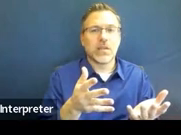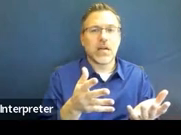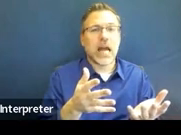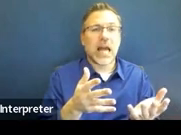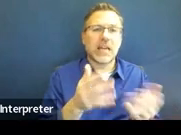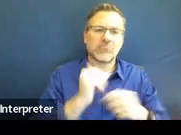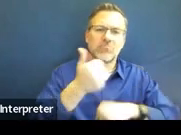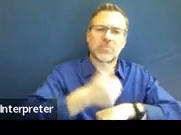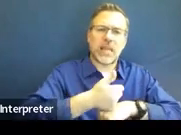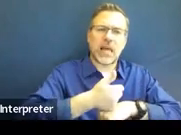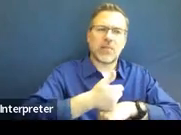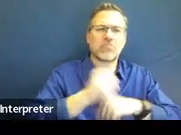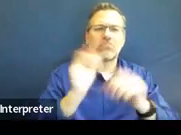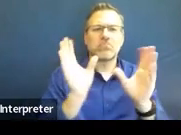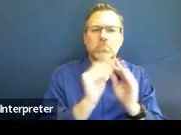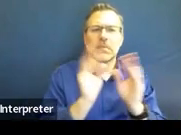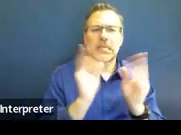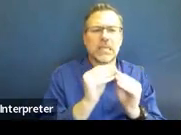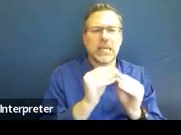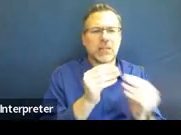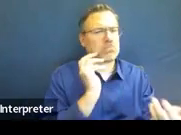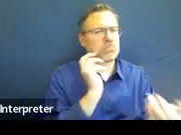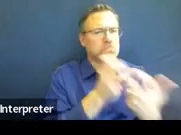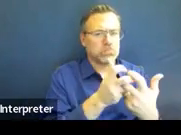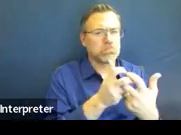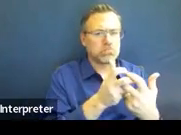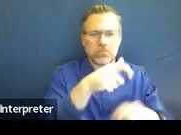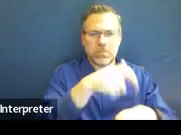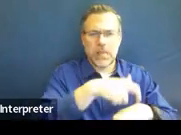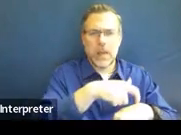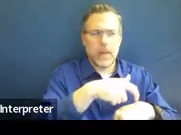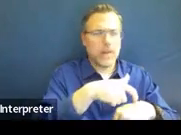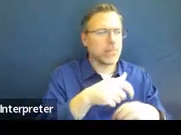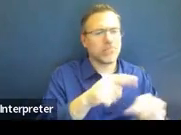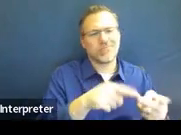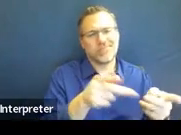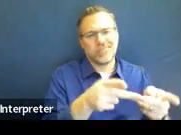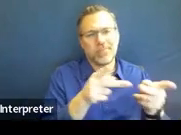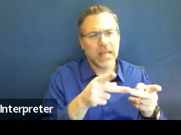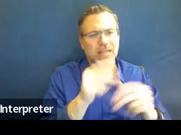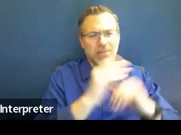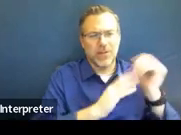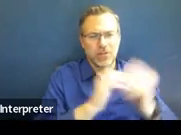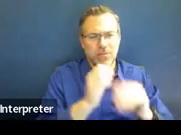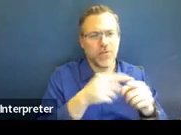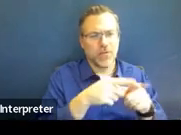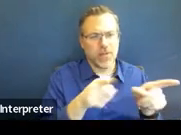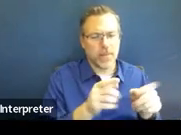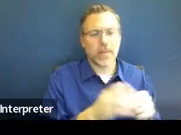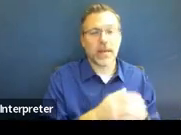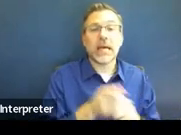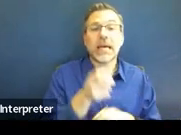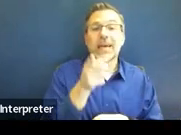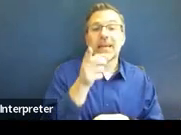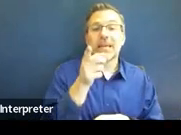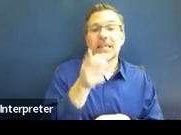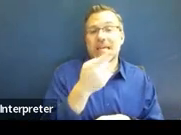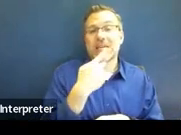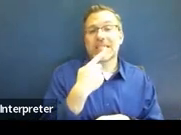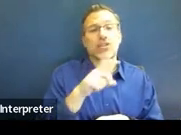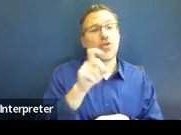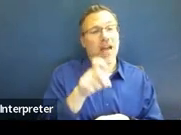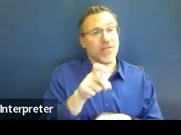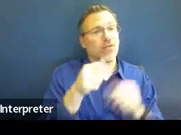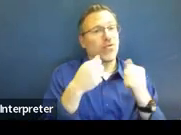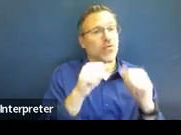mutually agreed upon time and place. And so here it says documentation of at least two attempts.